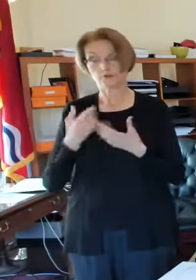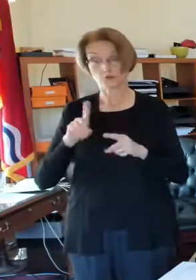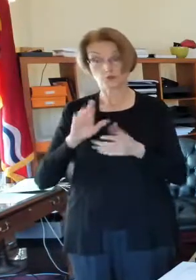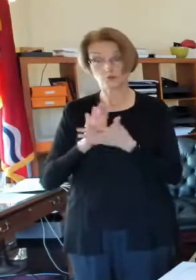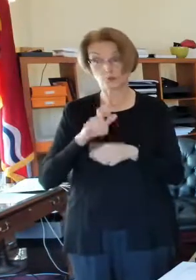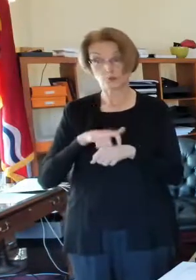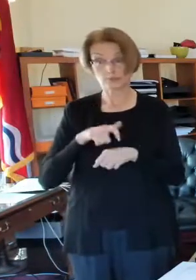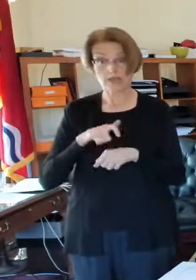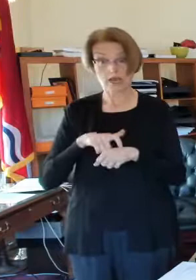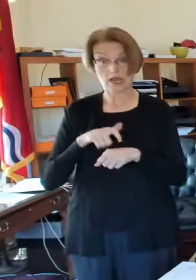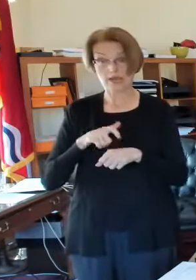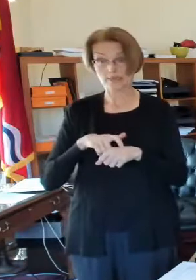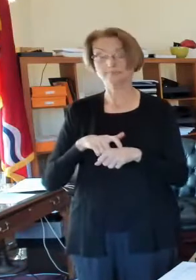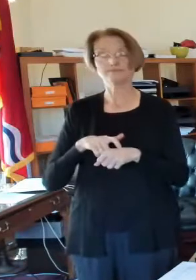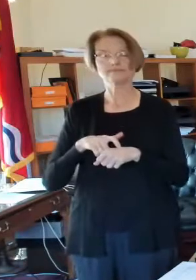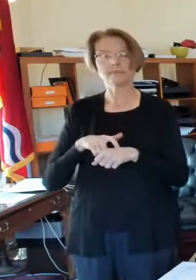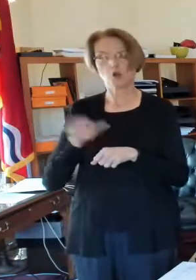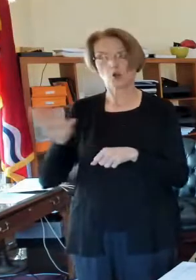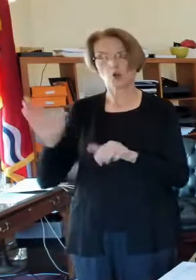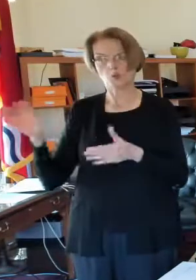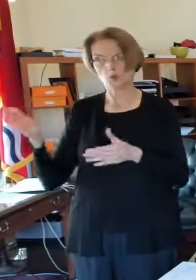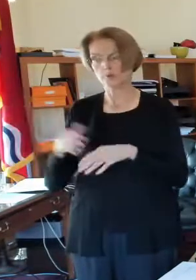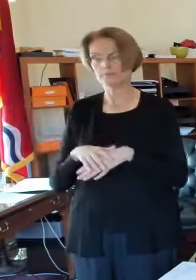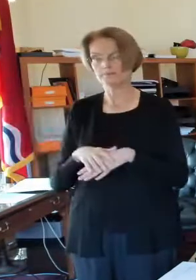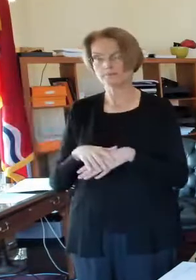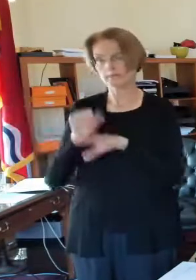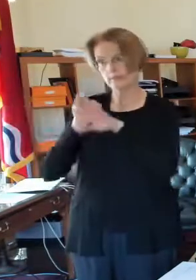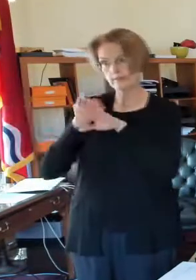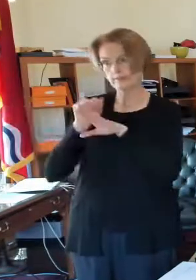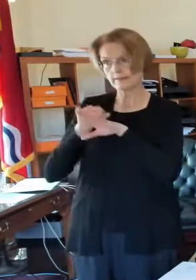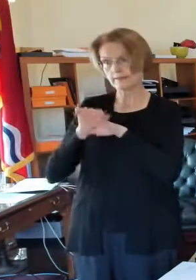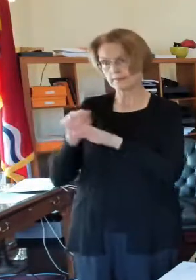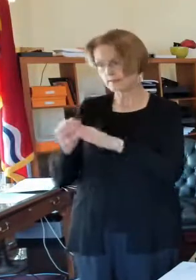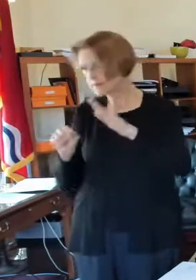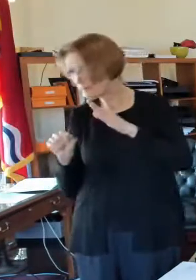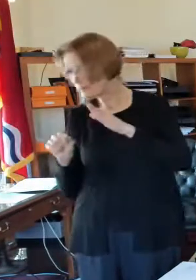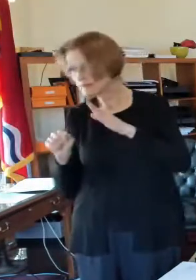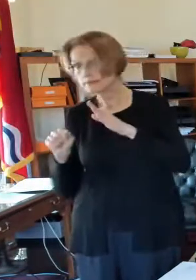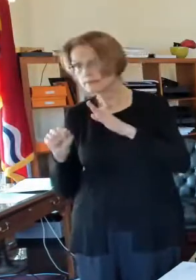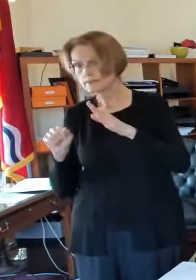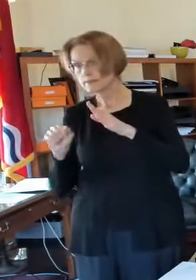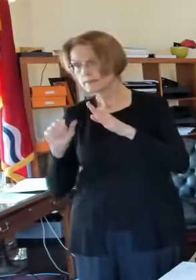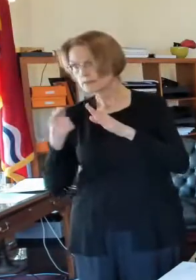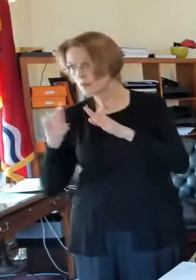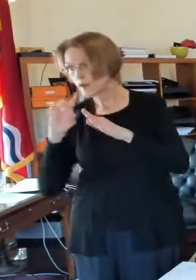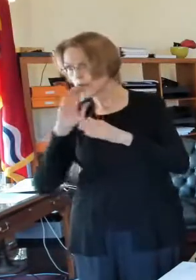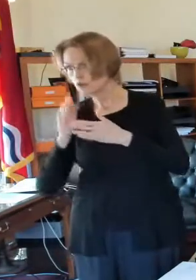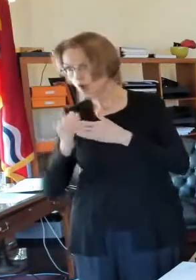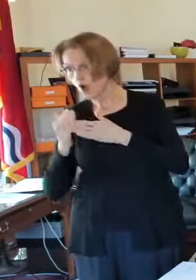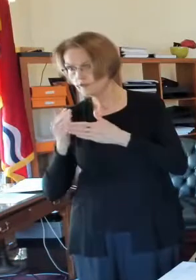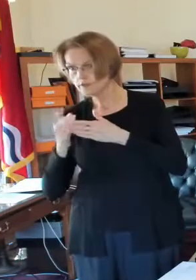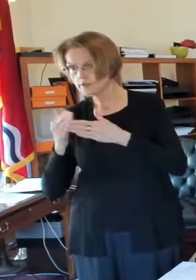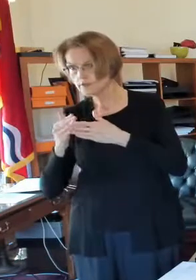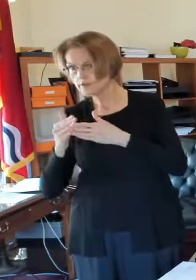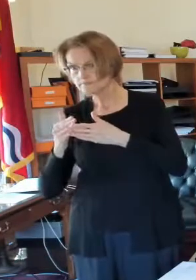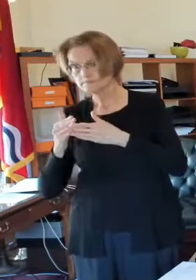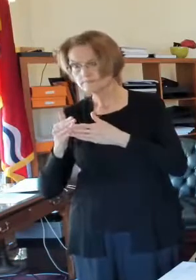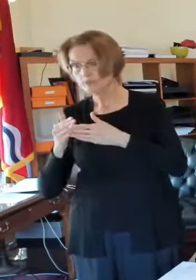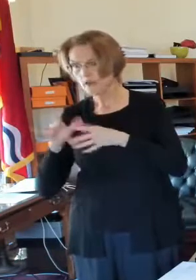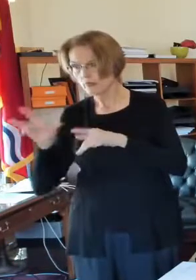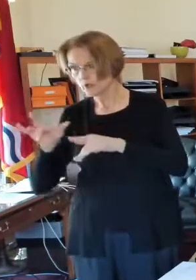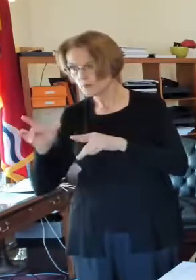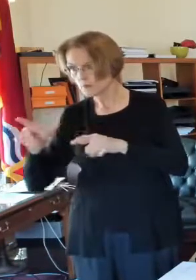she was, he cracks the door open and she's in there very intent on her computer, being very actively engaged in school.